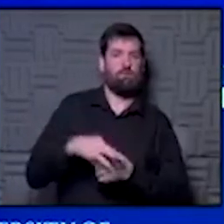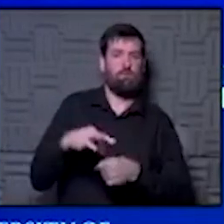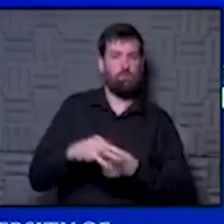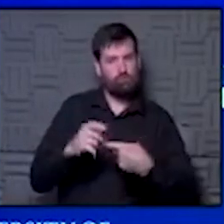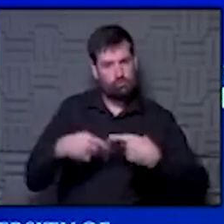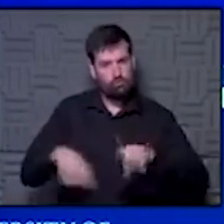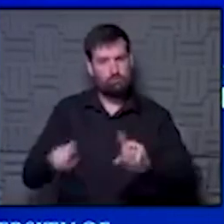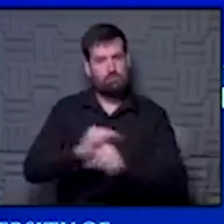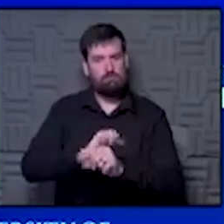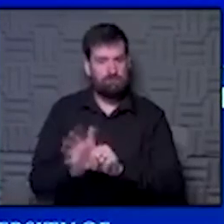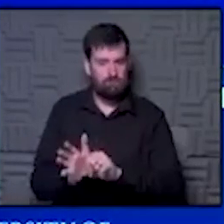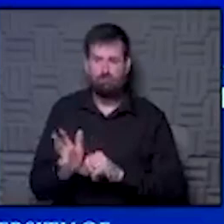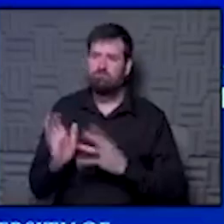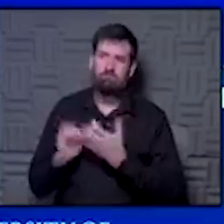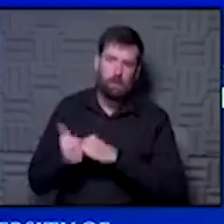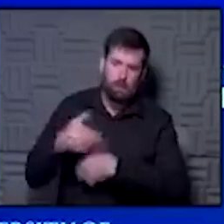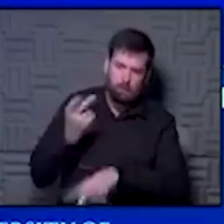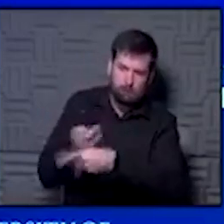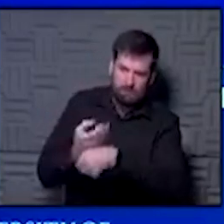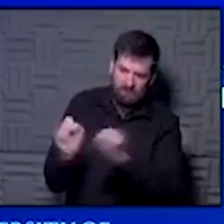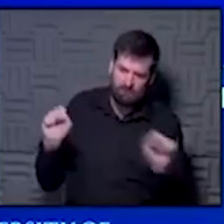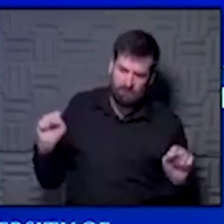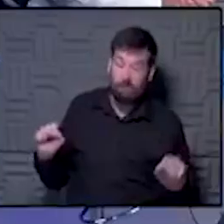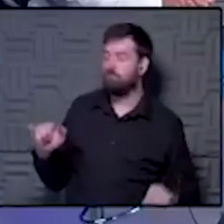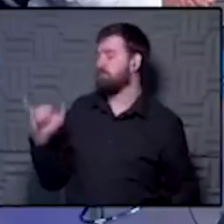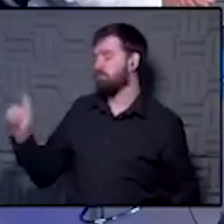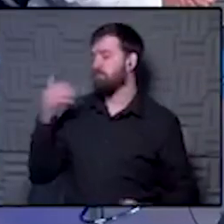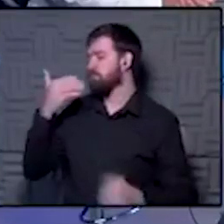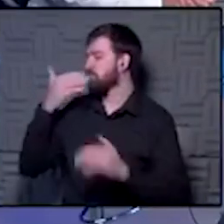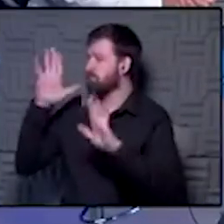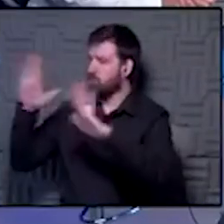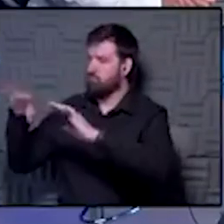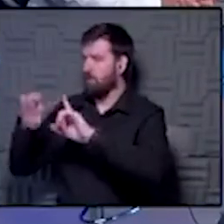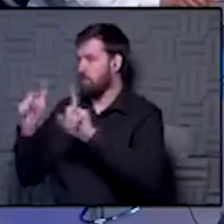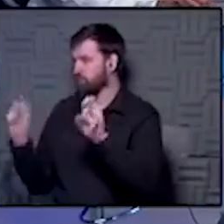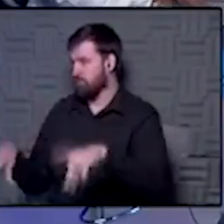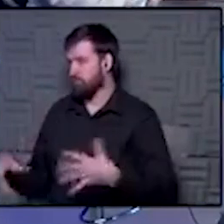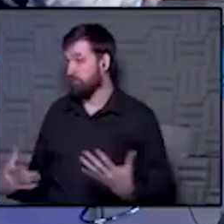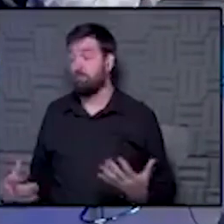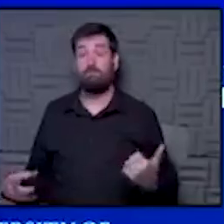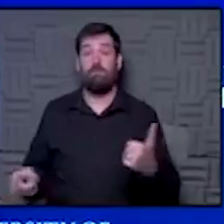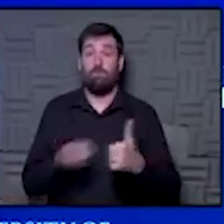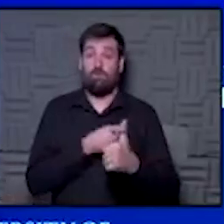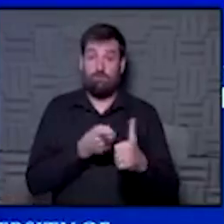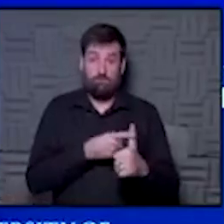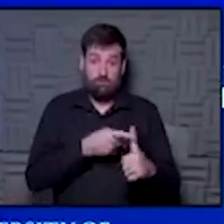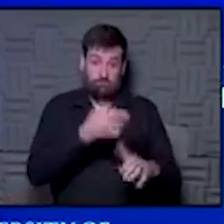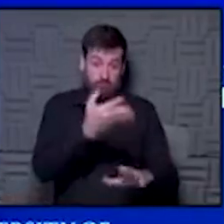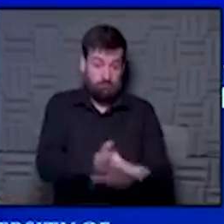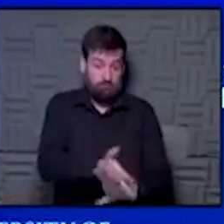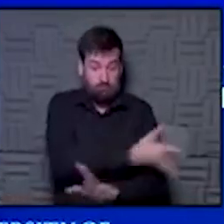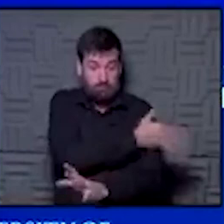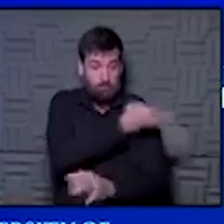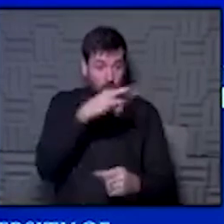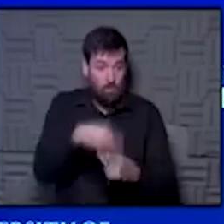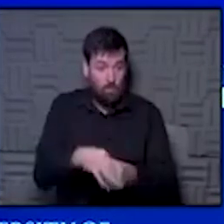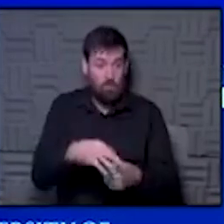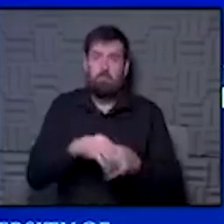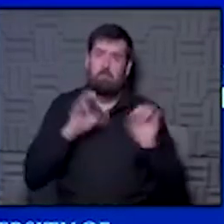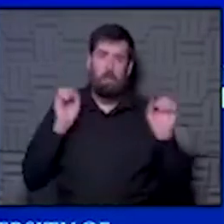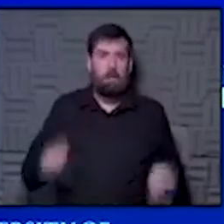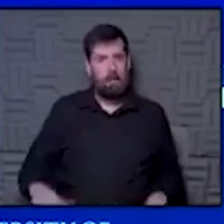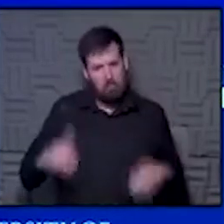How do we stay safe? Well, I think that's a great question. Here's what I know. First of all, if you can do early voting, go to early voting. I've already voted.